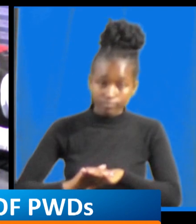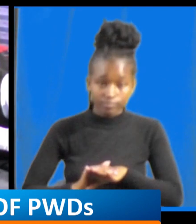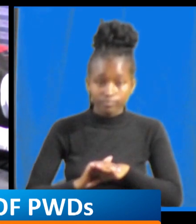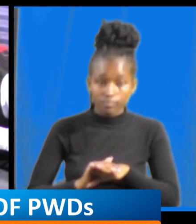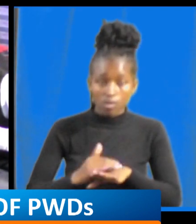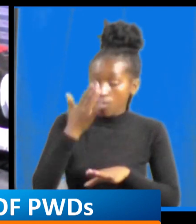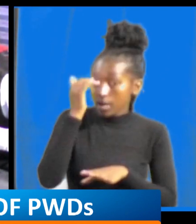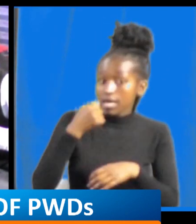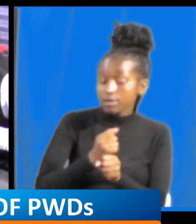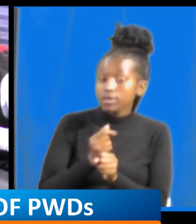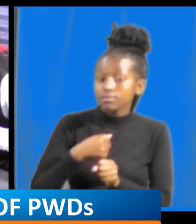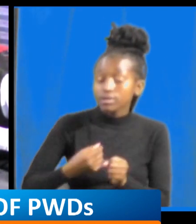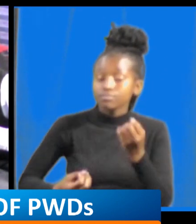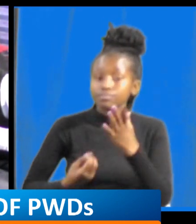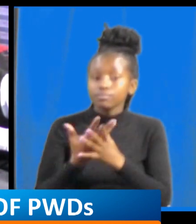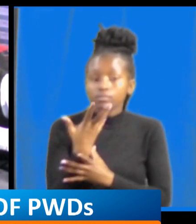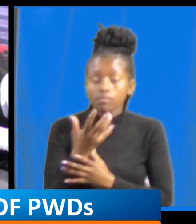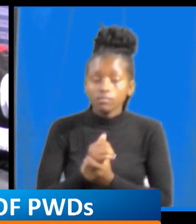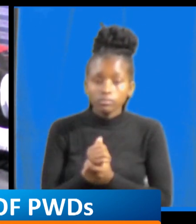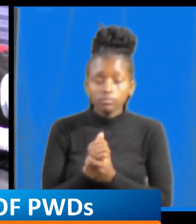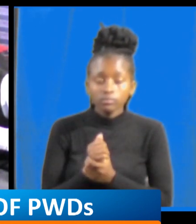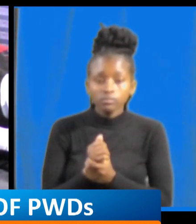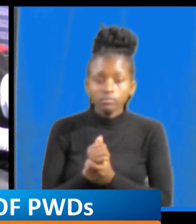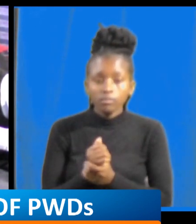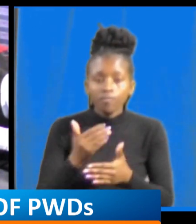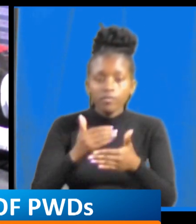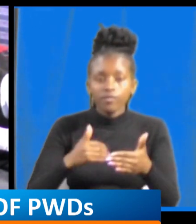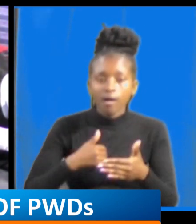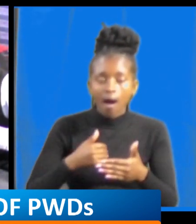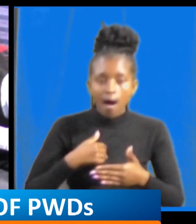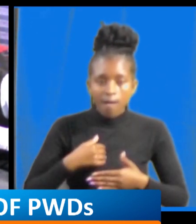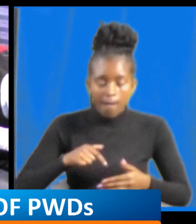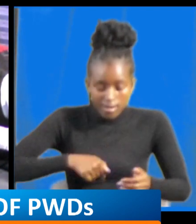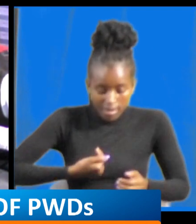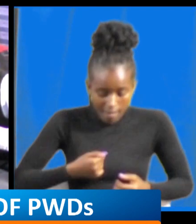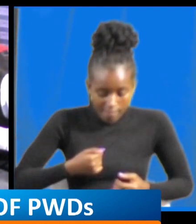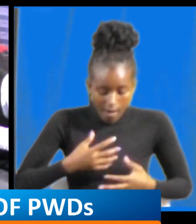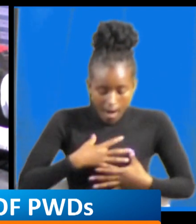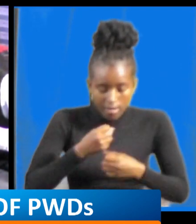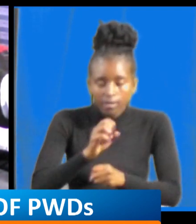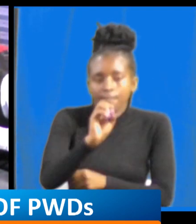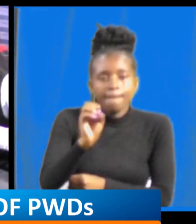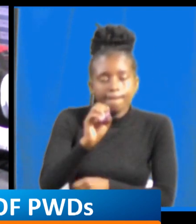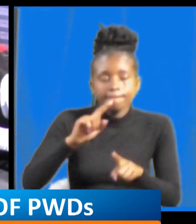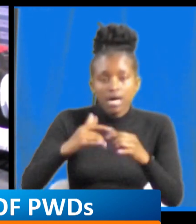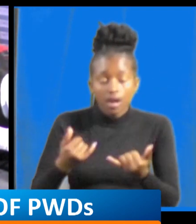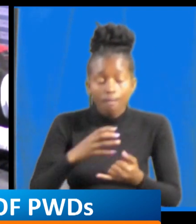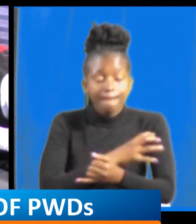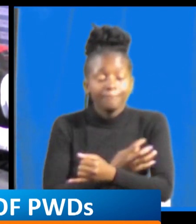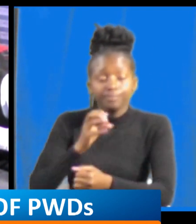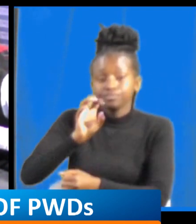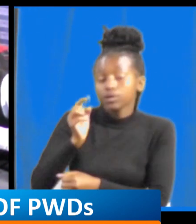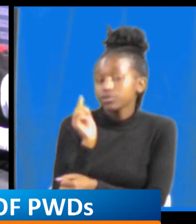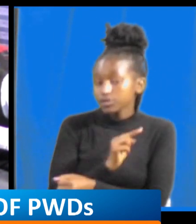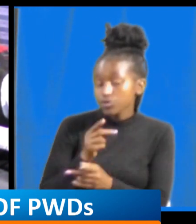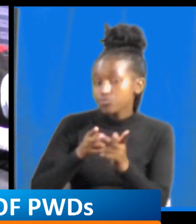has made me grow I had no self-esteem but they have made me get empowered through the trainings that